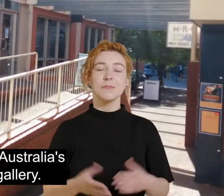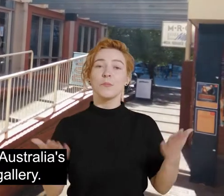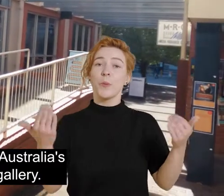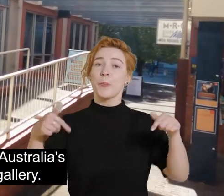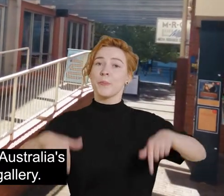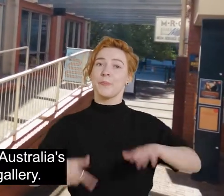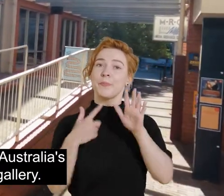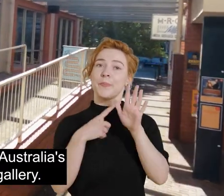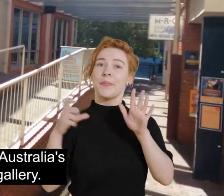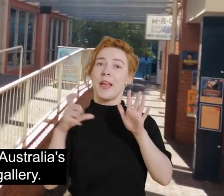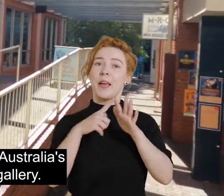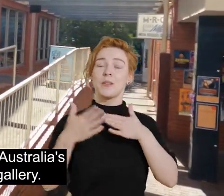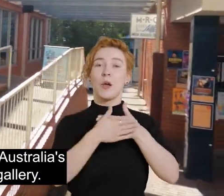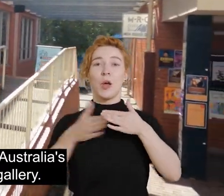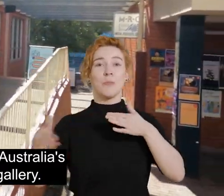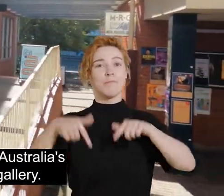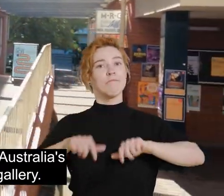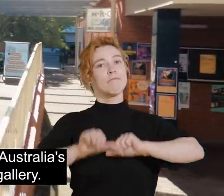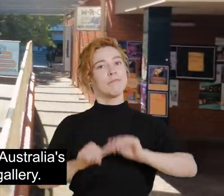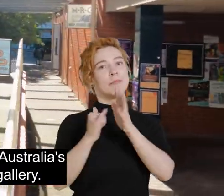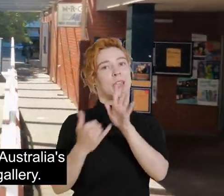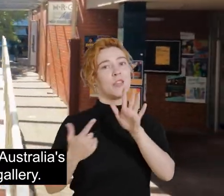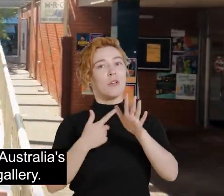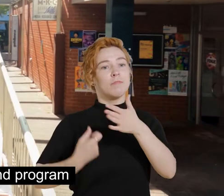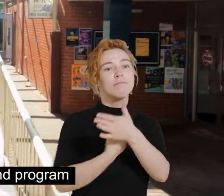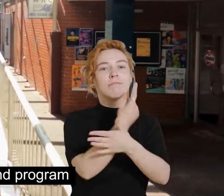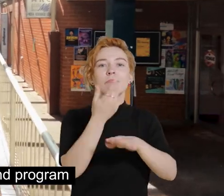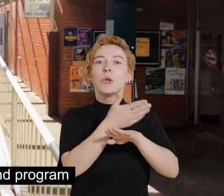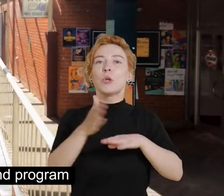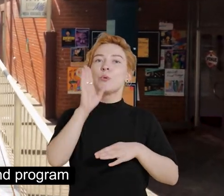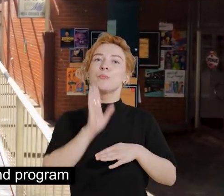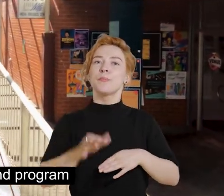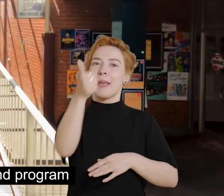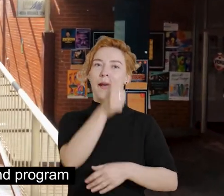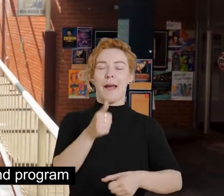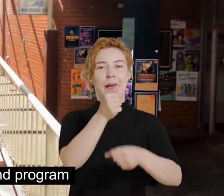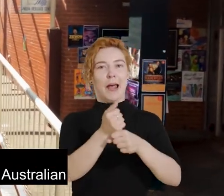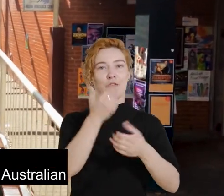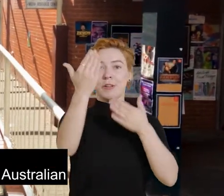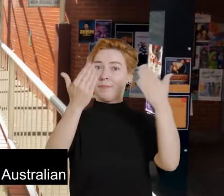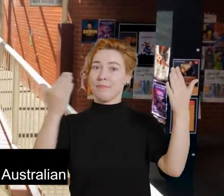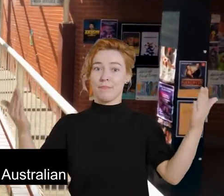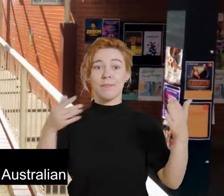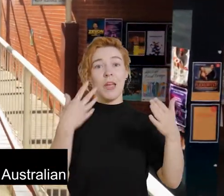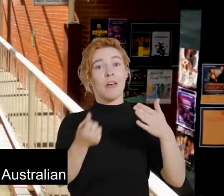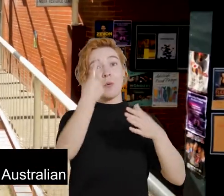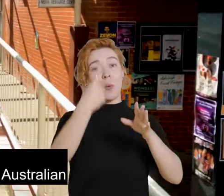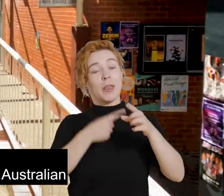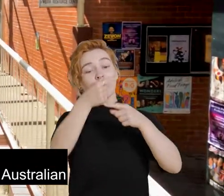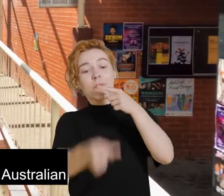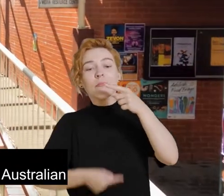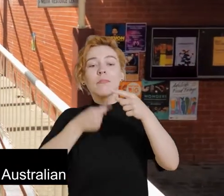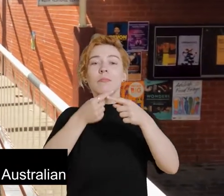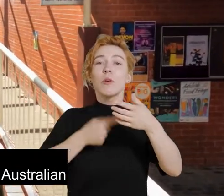Welcome to ACE Open, South Australia's flagship contemporary art gallery. ACE Open presents a year-round program of free exhibitions by practicing